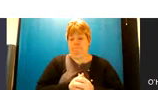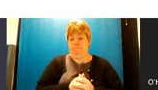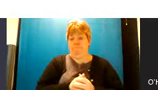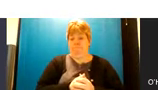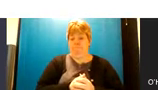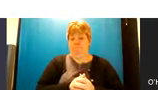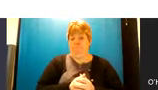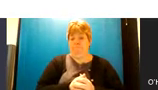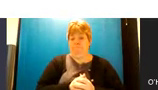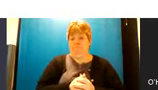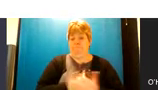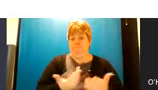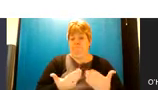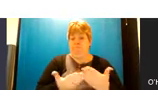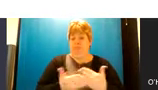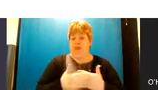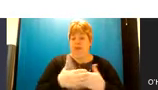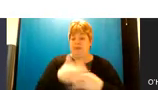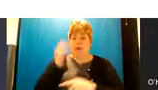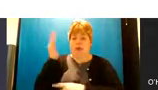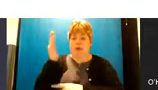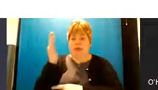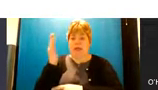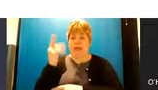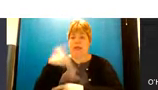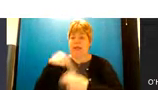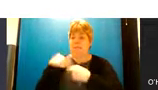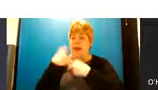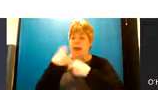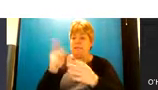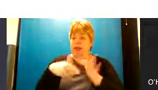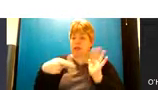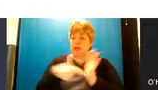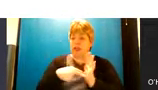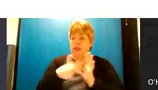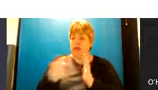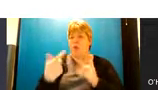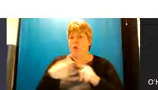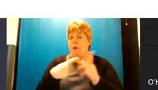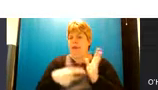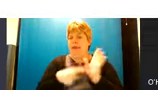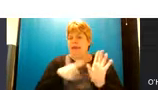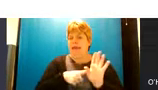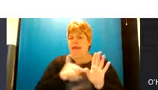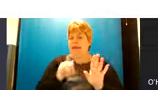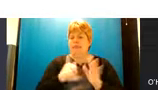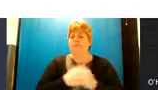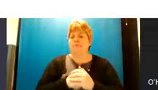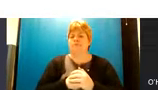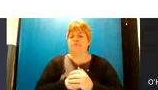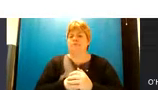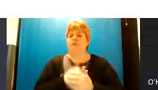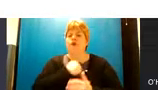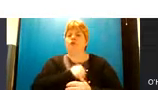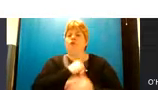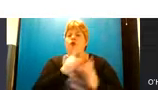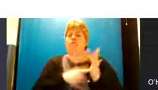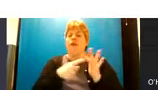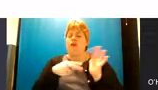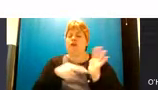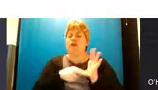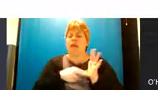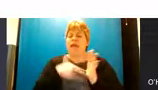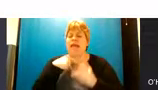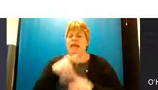is there any further speakers no there isn't am i handing back to you jen okay yeah sorry jen can can i